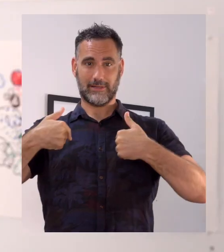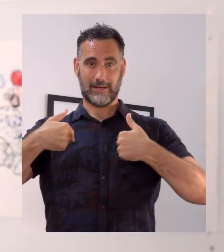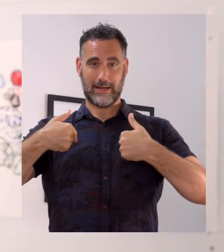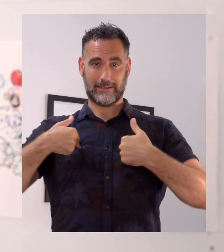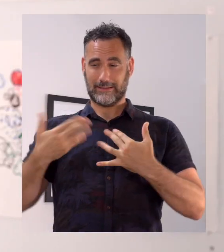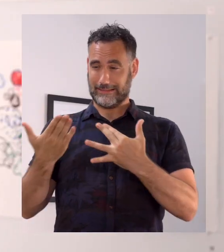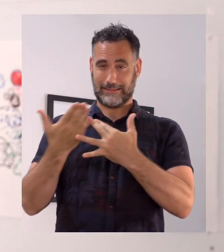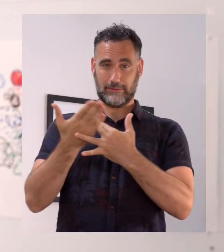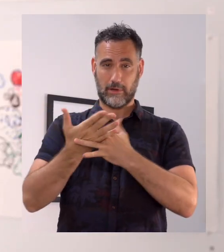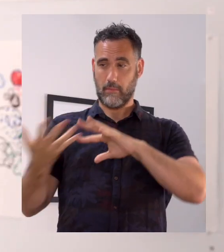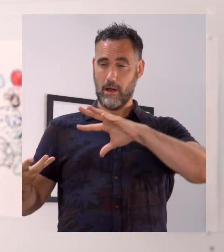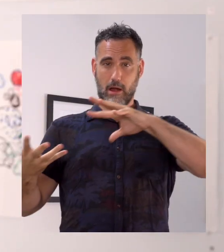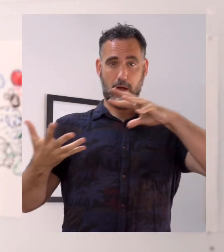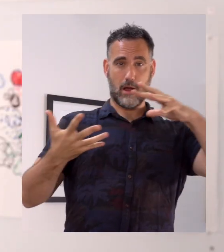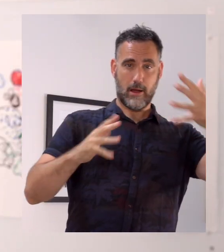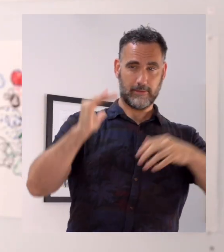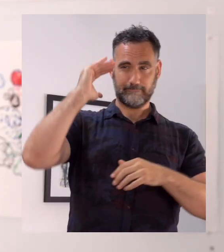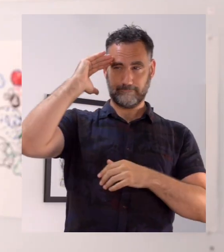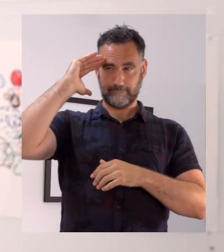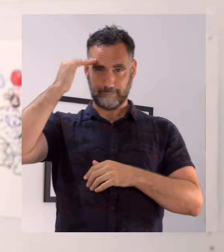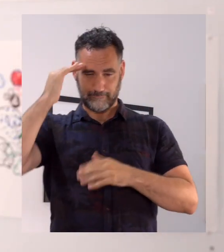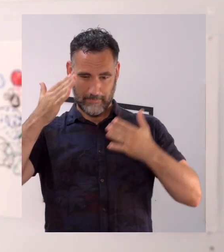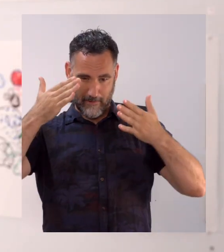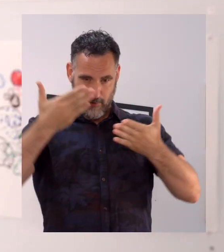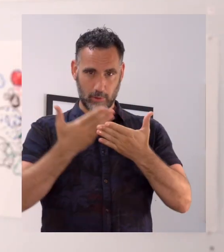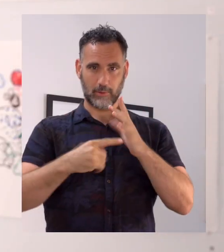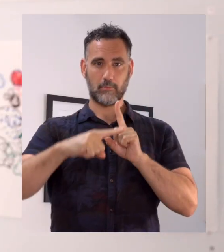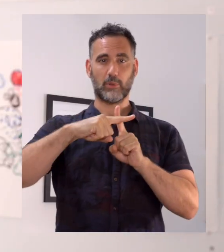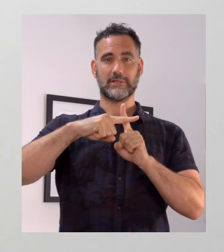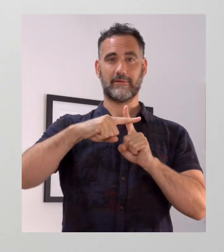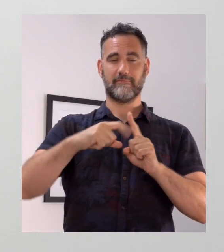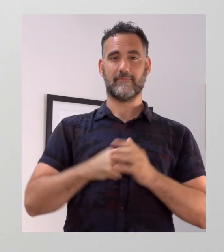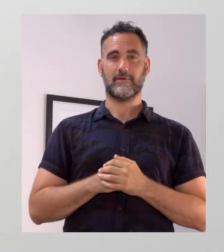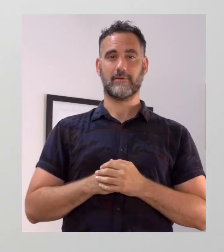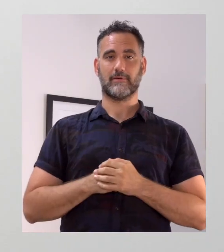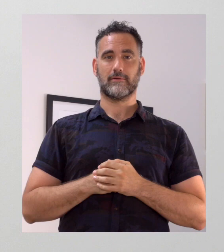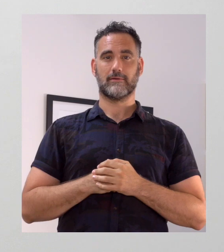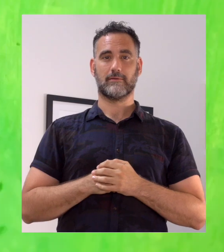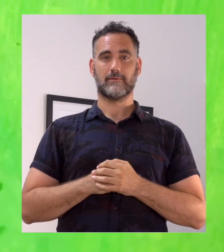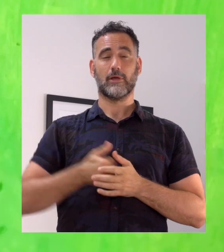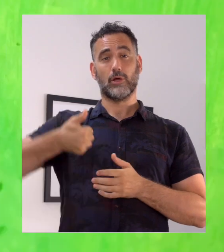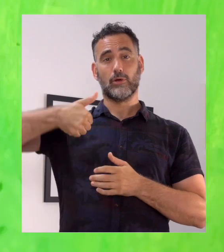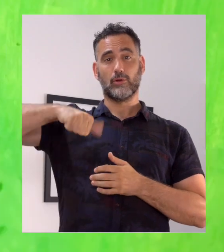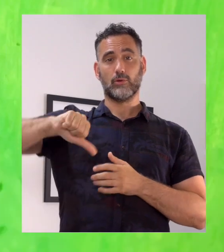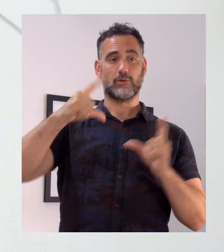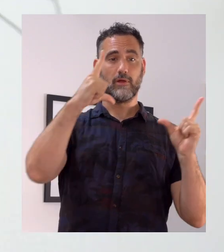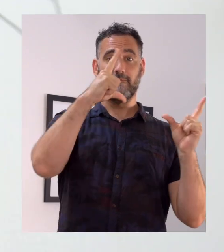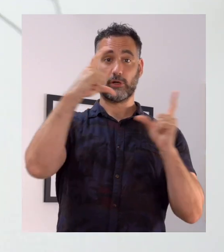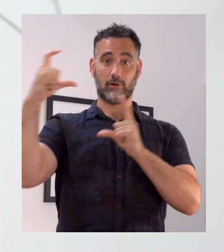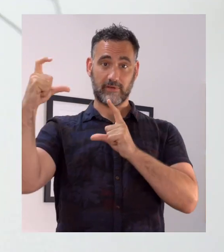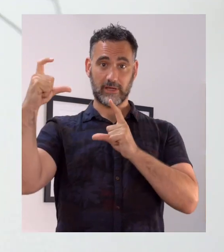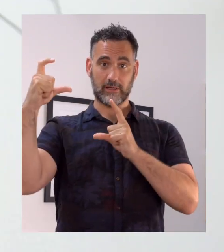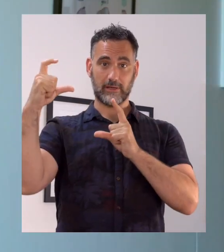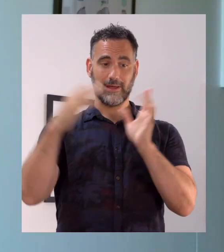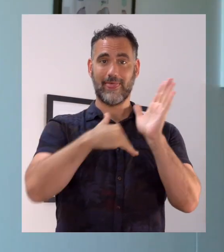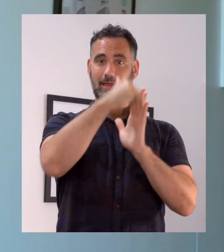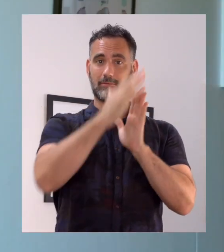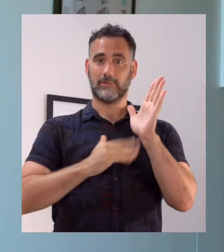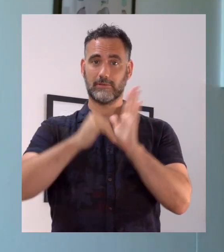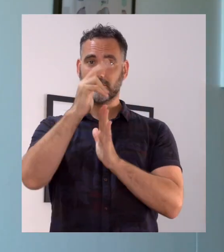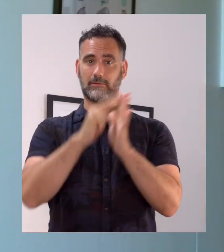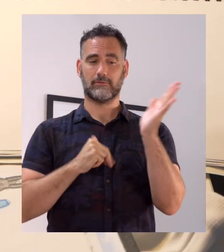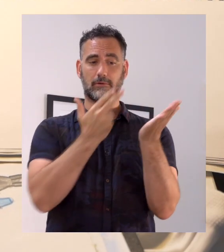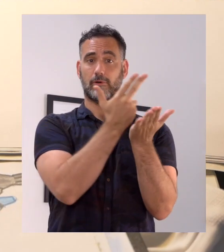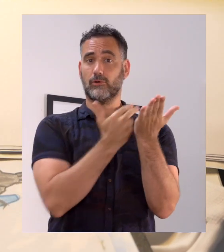The work in this exhibition explores a range of mediums, photography, painting, drawing, spoken